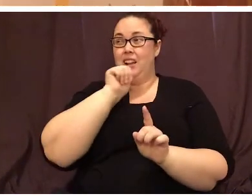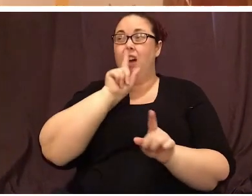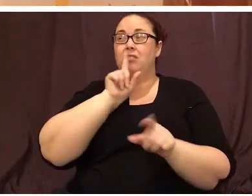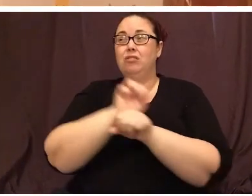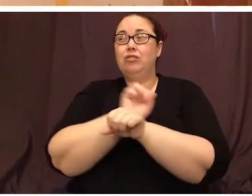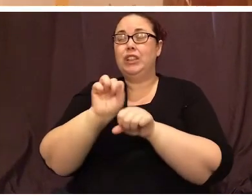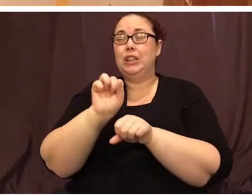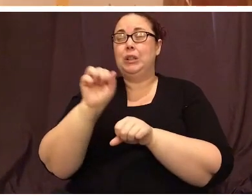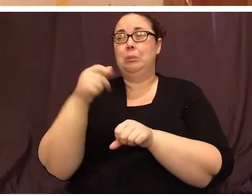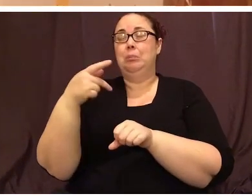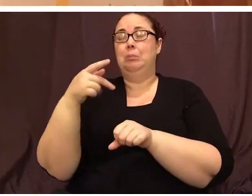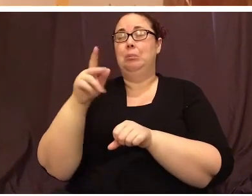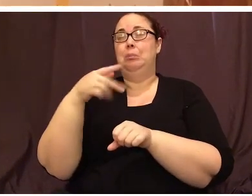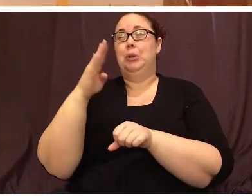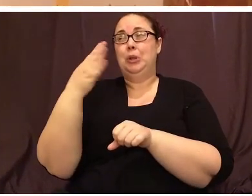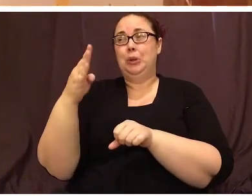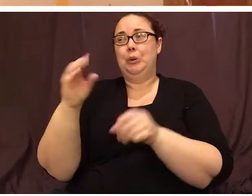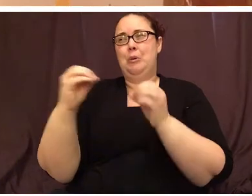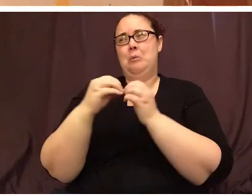More lilac.